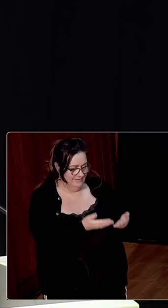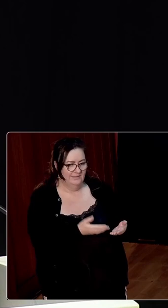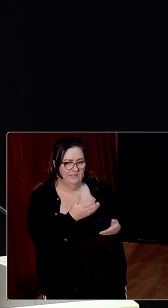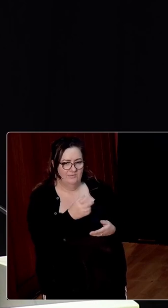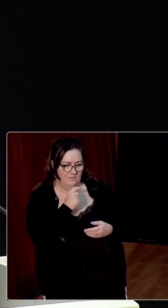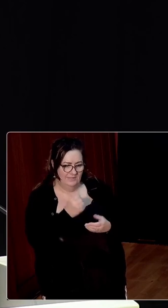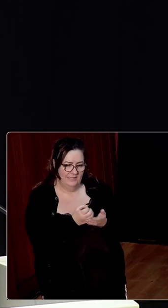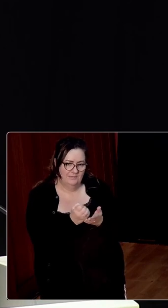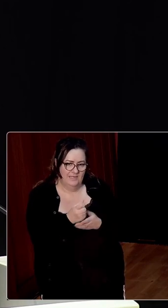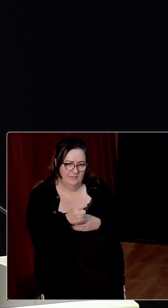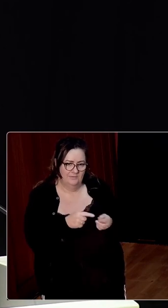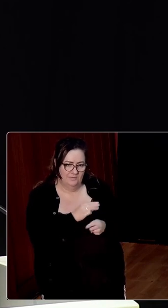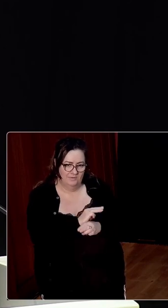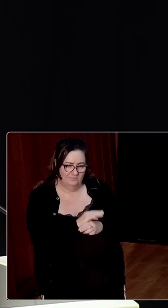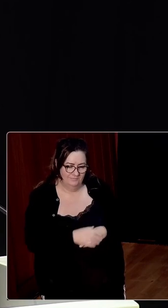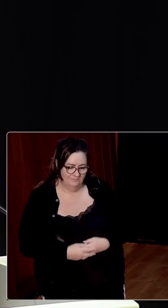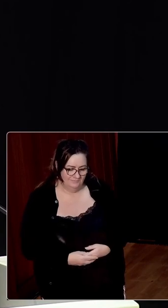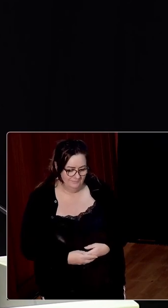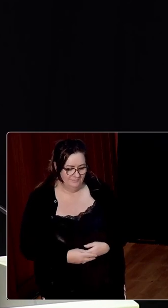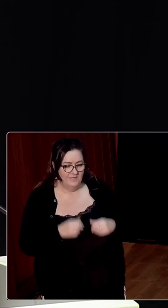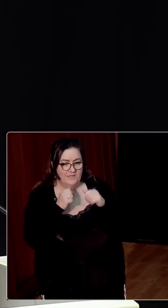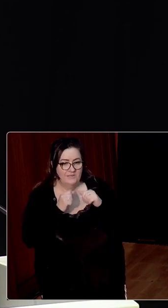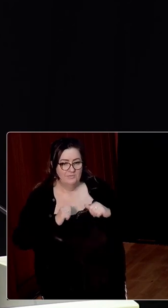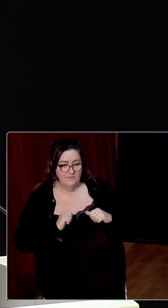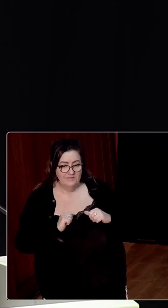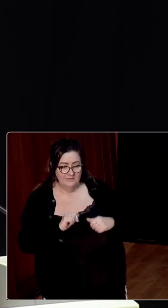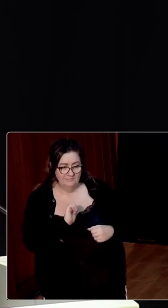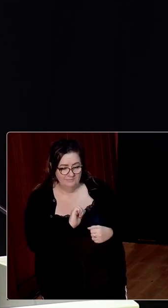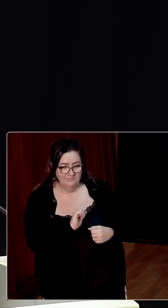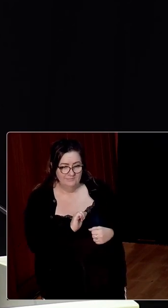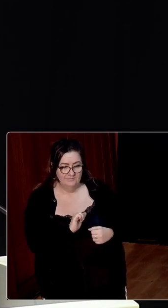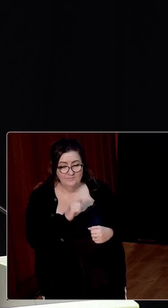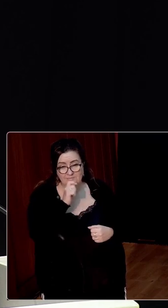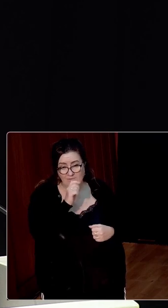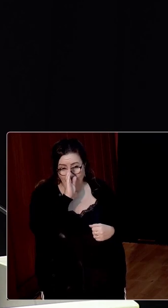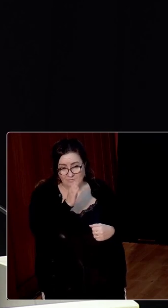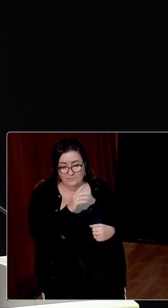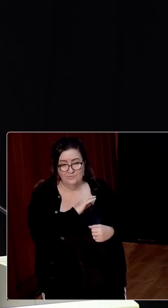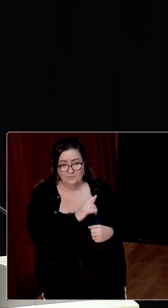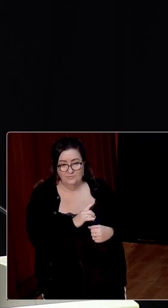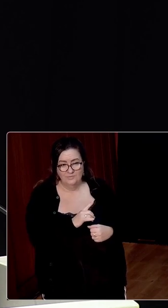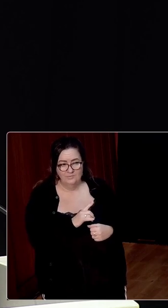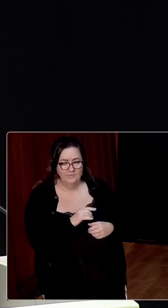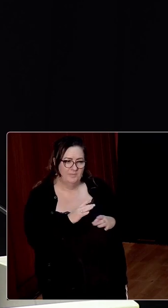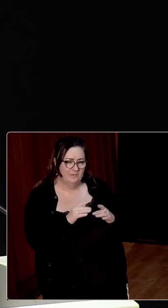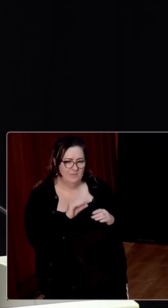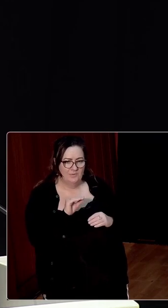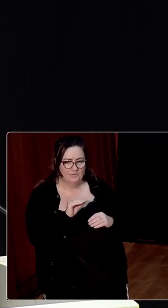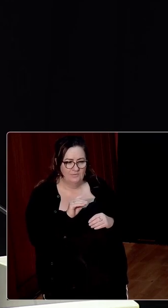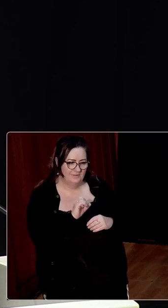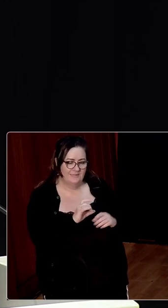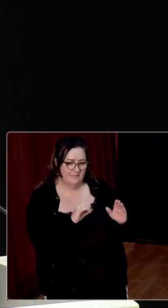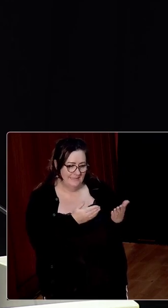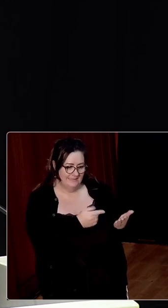in recounting this. The priest did not spare James' loved one the truth, though, but he softened it by giving them a